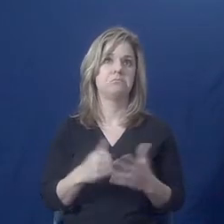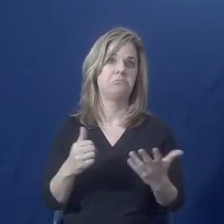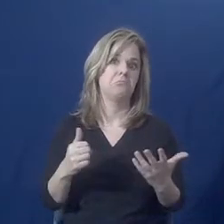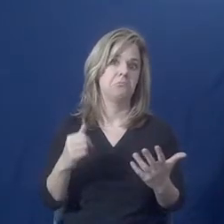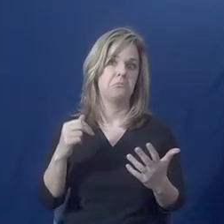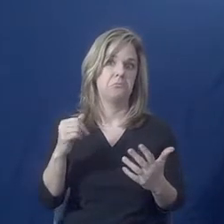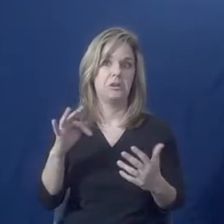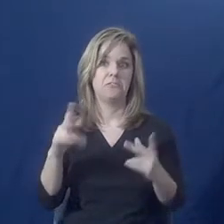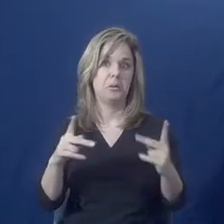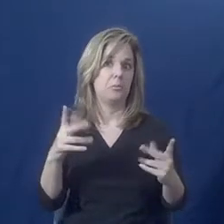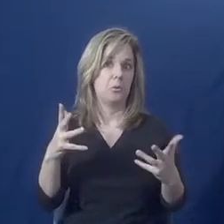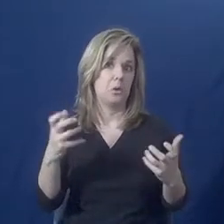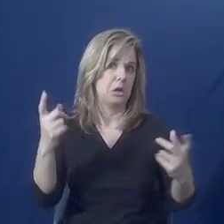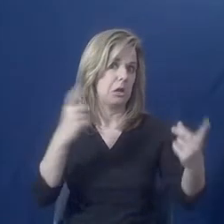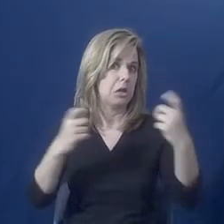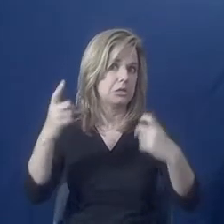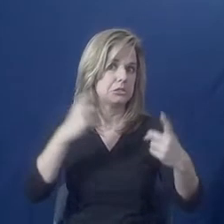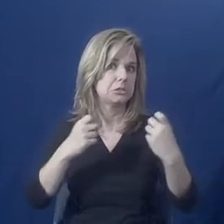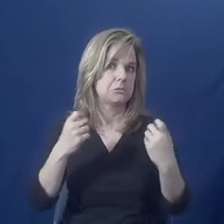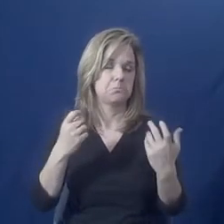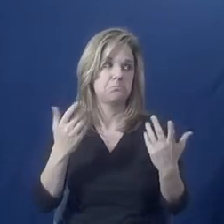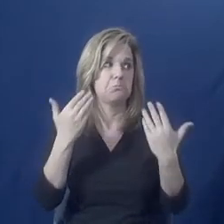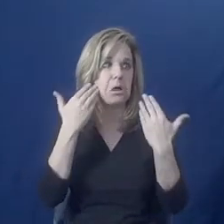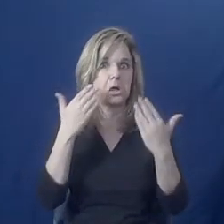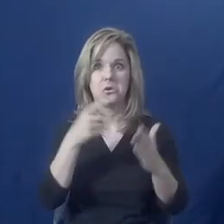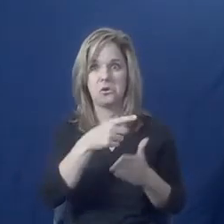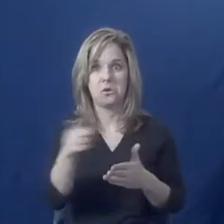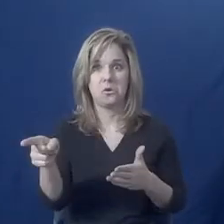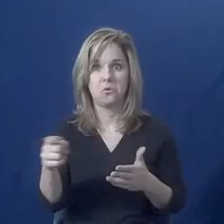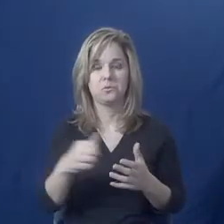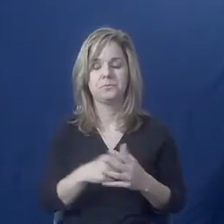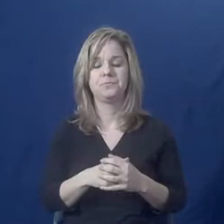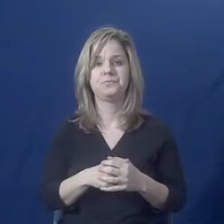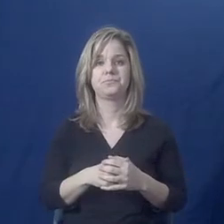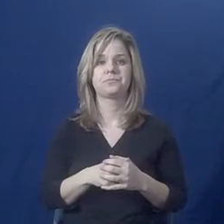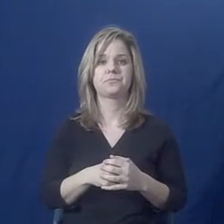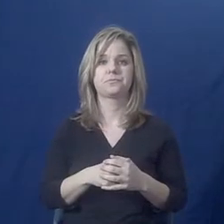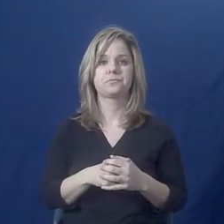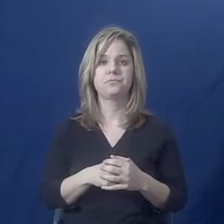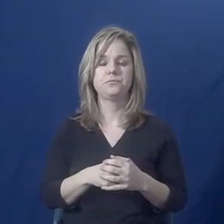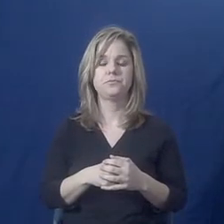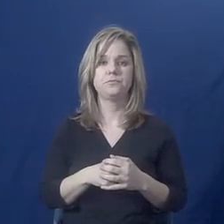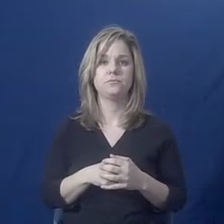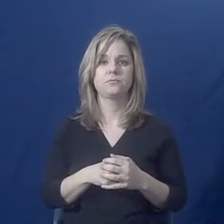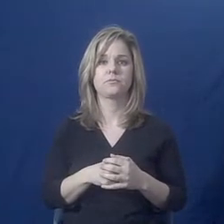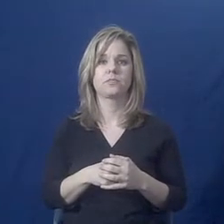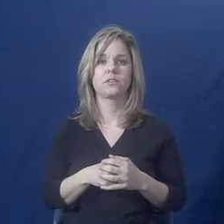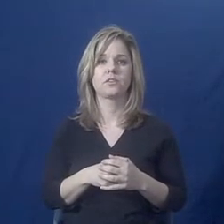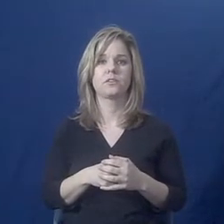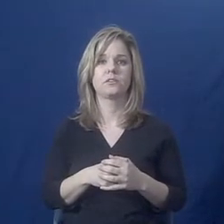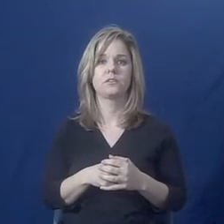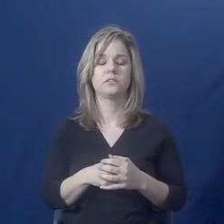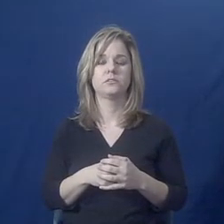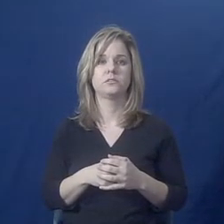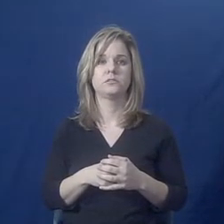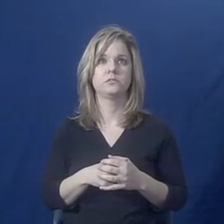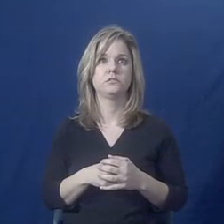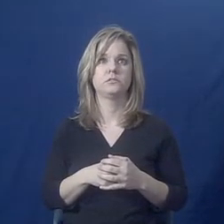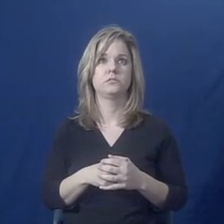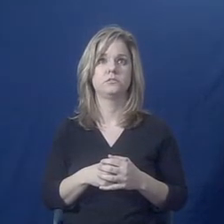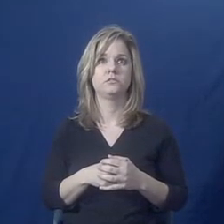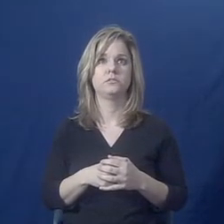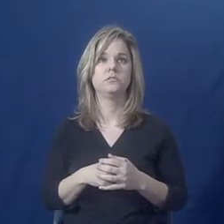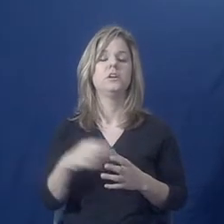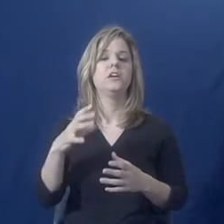questions people have posed so far. But to kind of conclude the safety planning